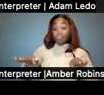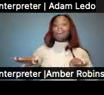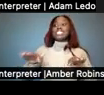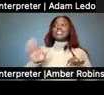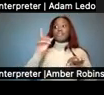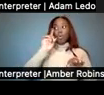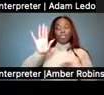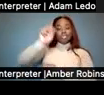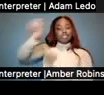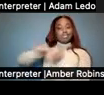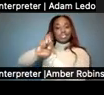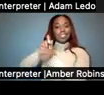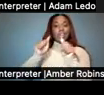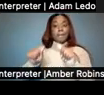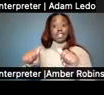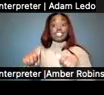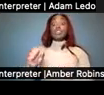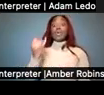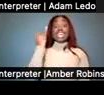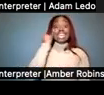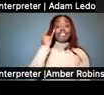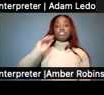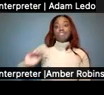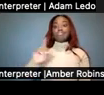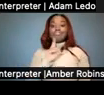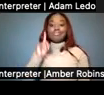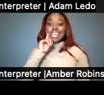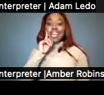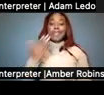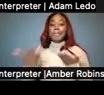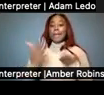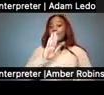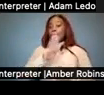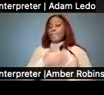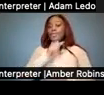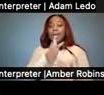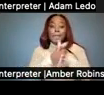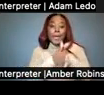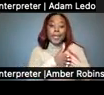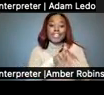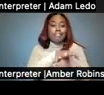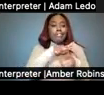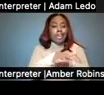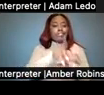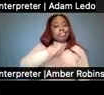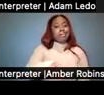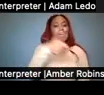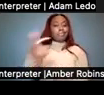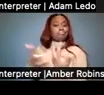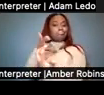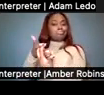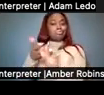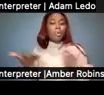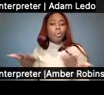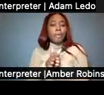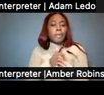ability. So if they have no hearing, maybe the music isn't going to be as motivating, so they might need something else. So what does motivate that child?